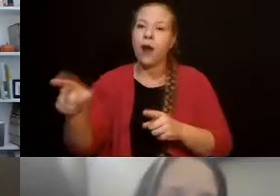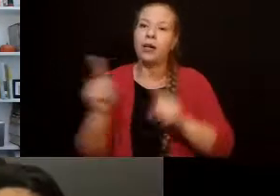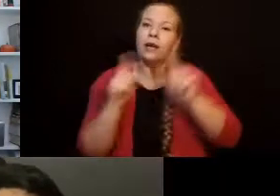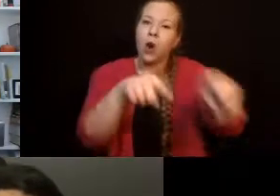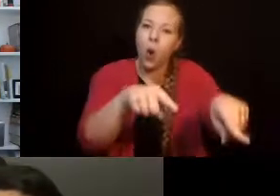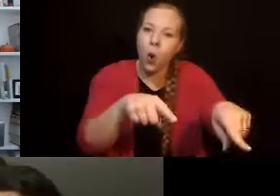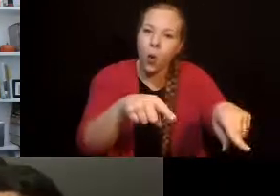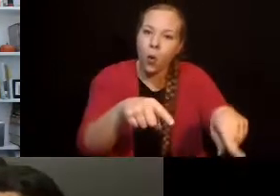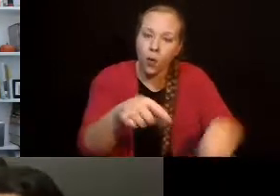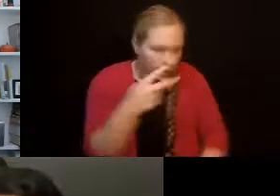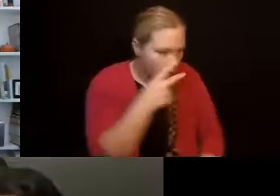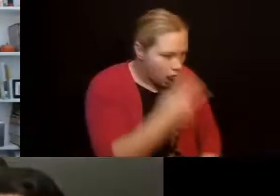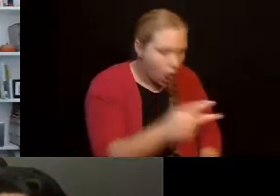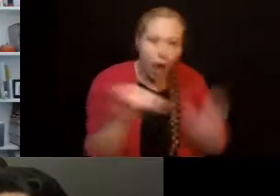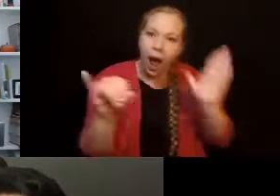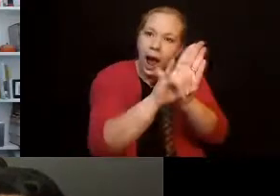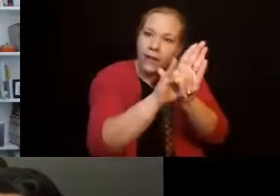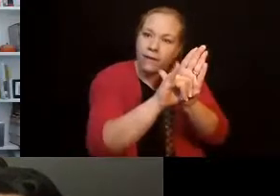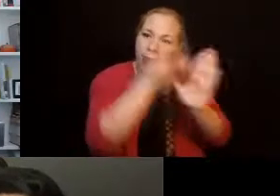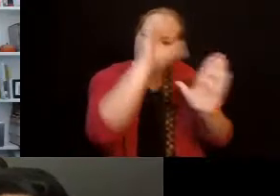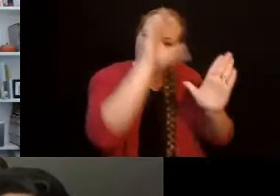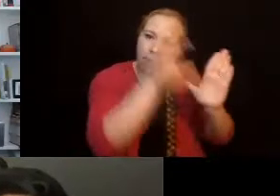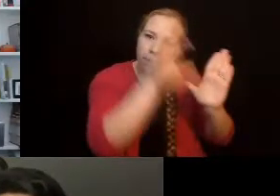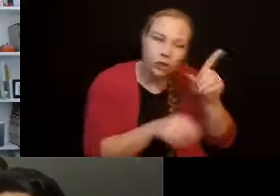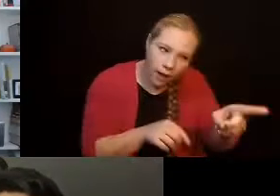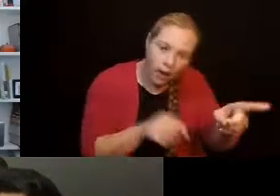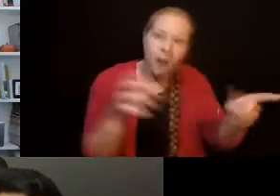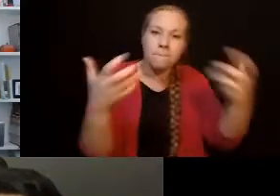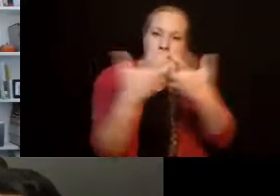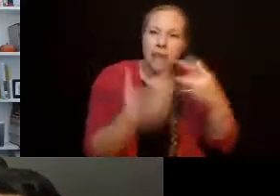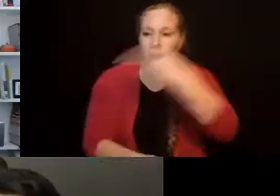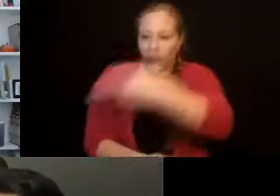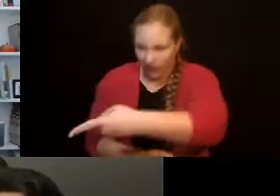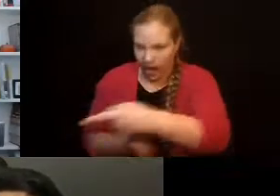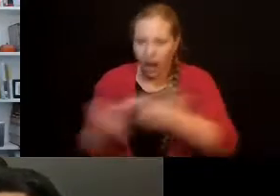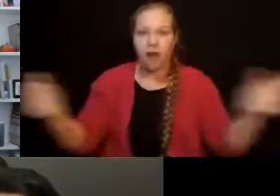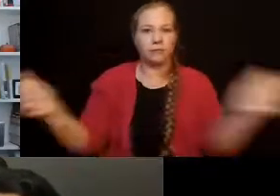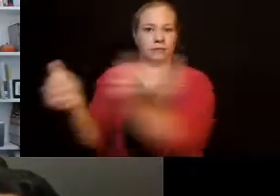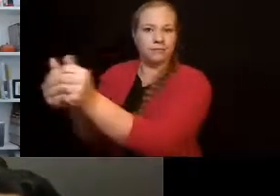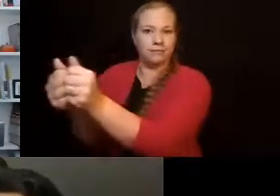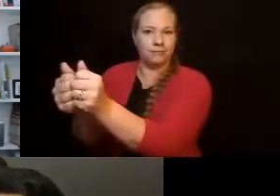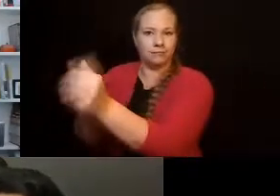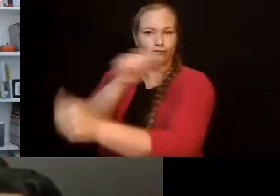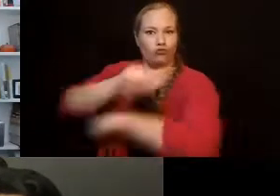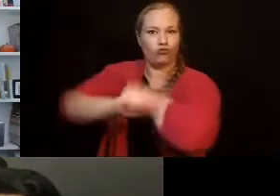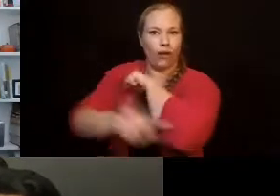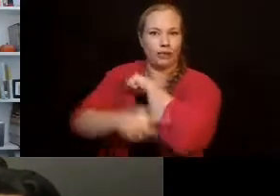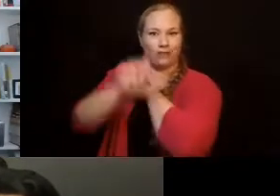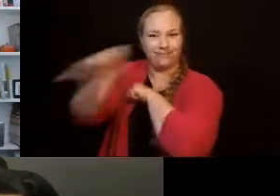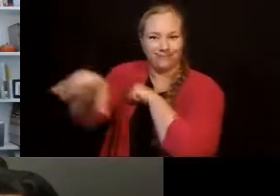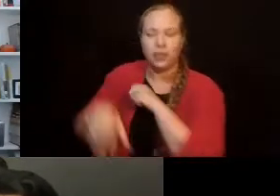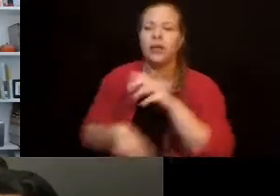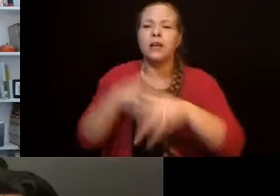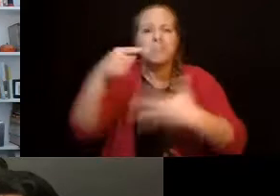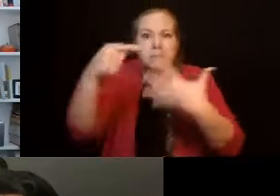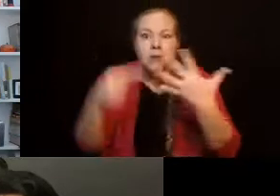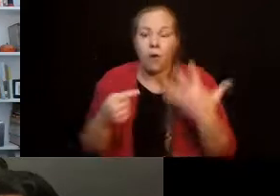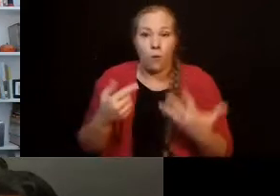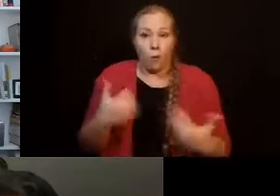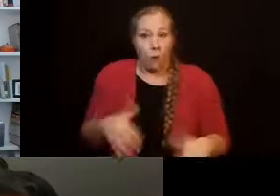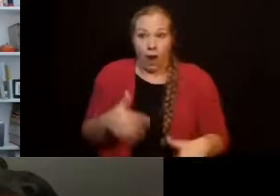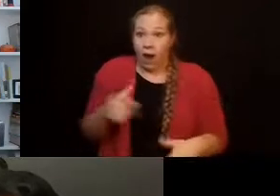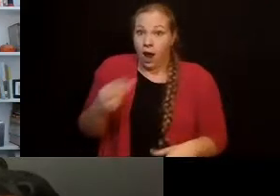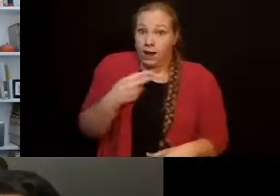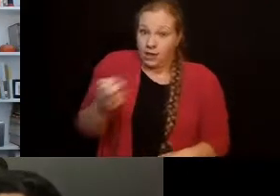matching where things go and how to do his job. So Jesse's worked for Ryan at like eight or nine years